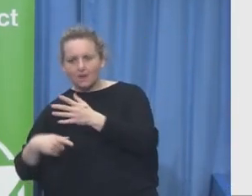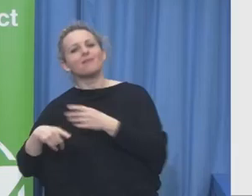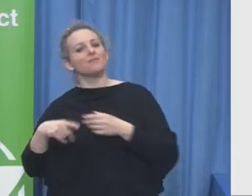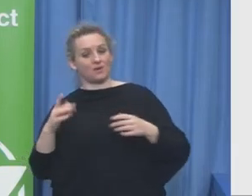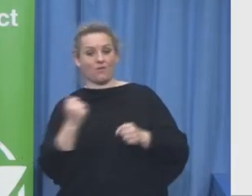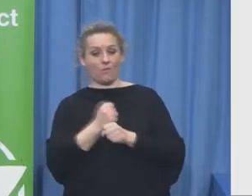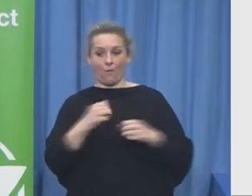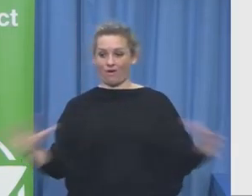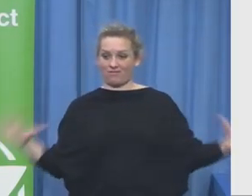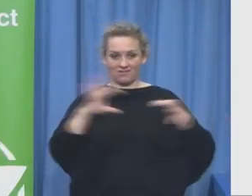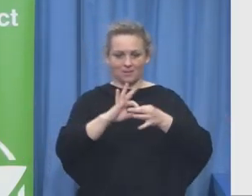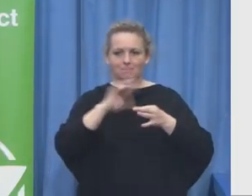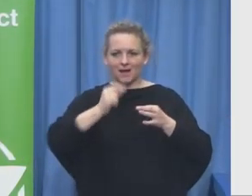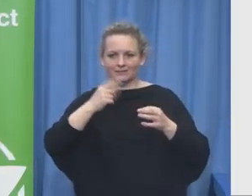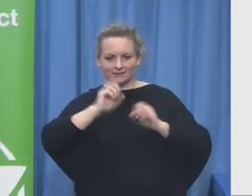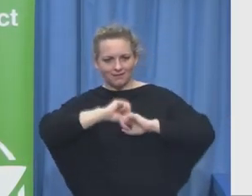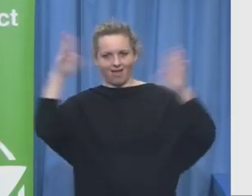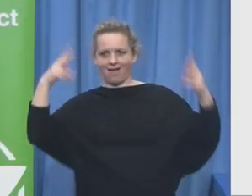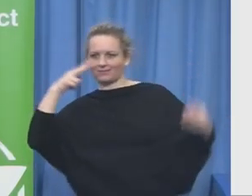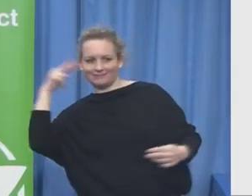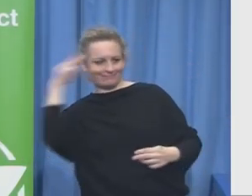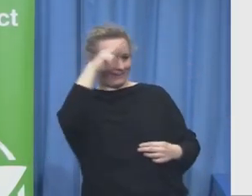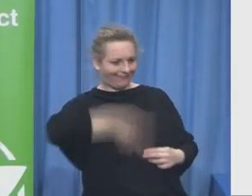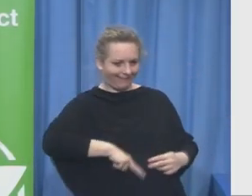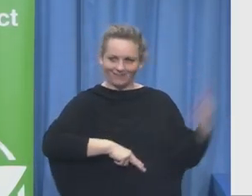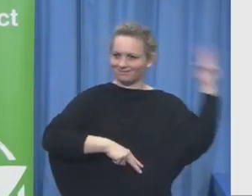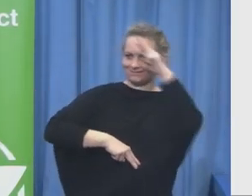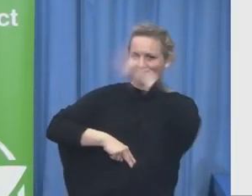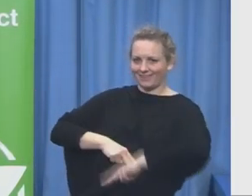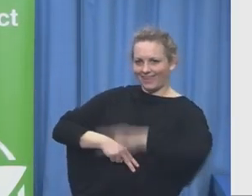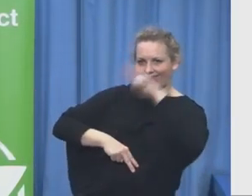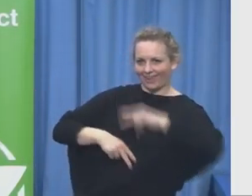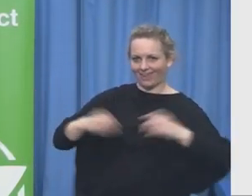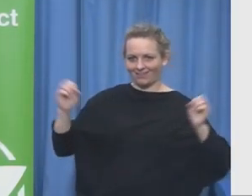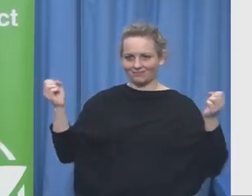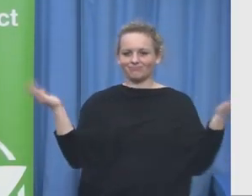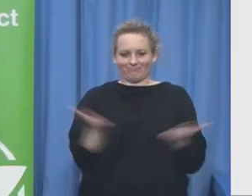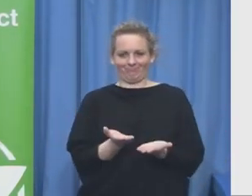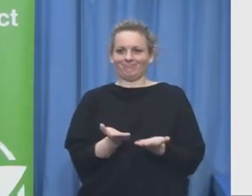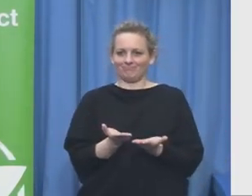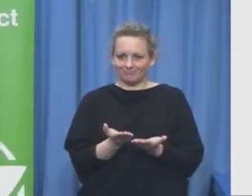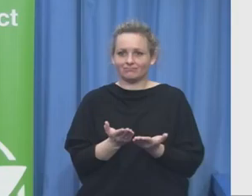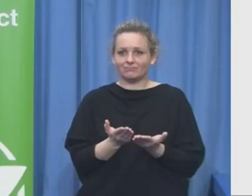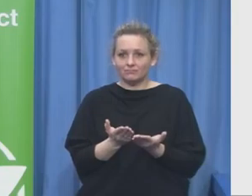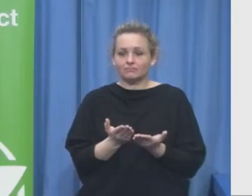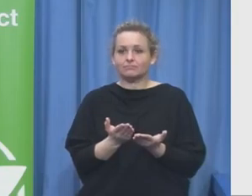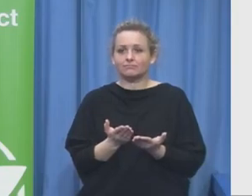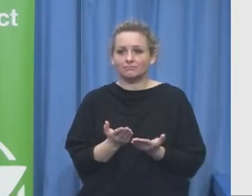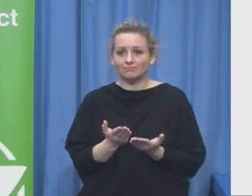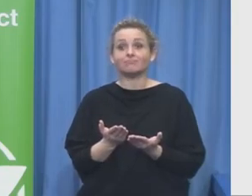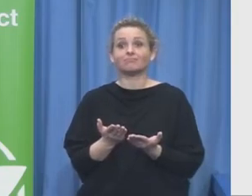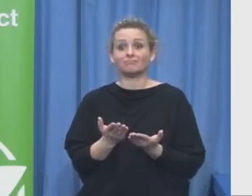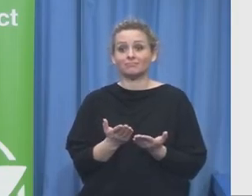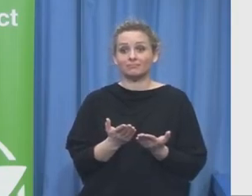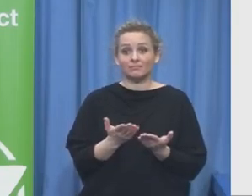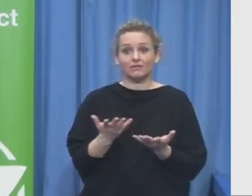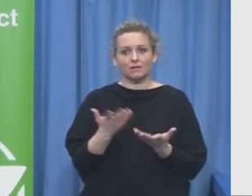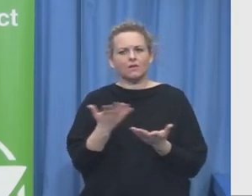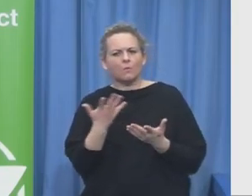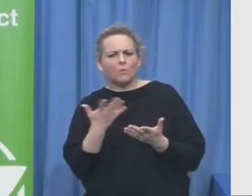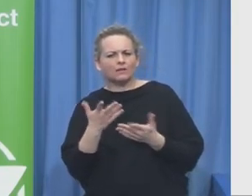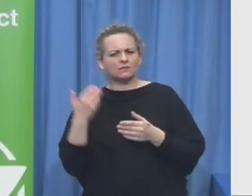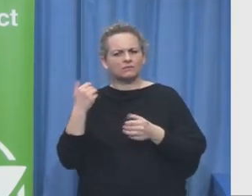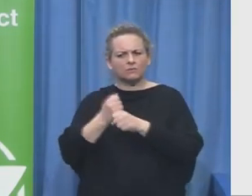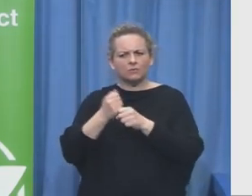it is not for granted to have the private sector working directly with the government I truly believe that these